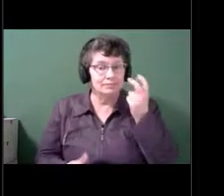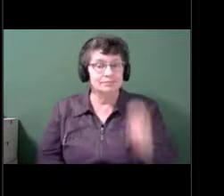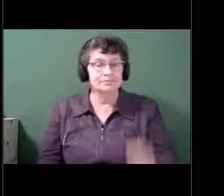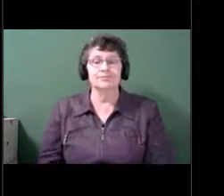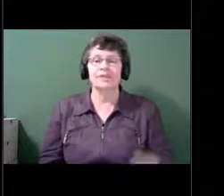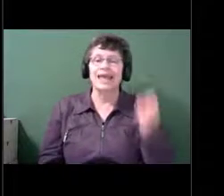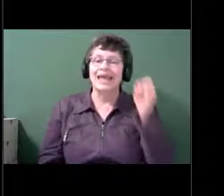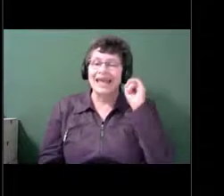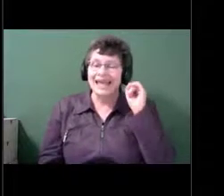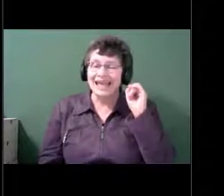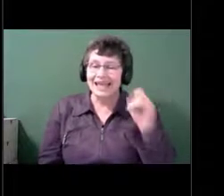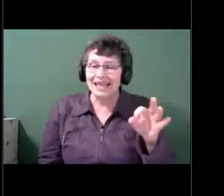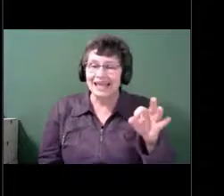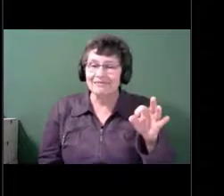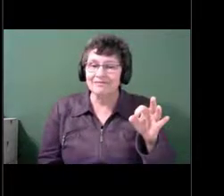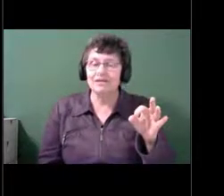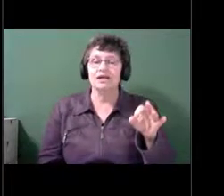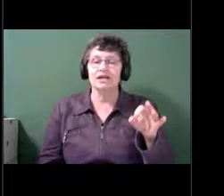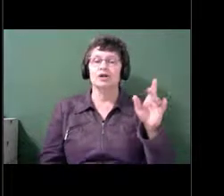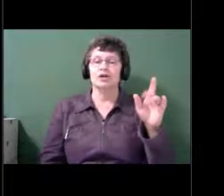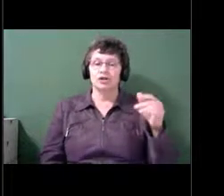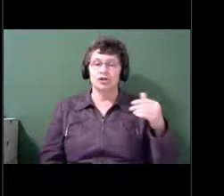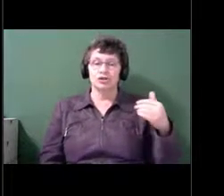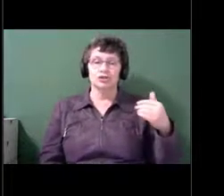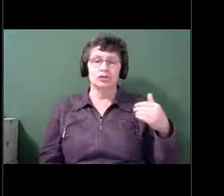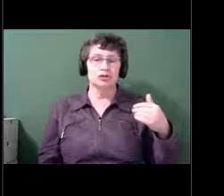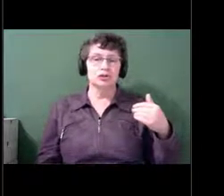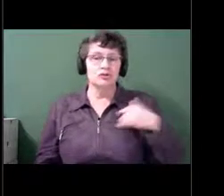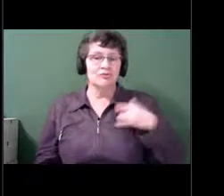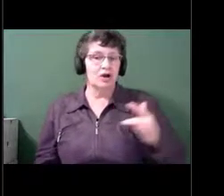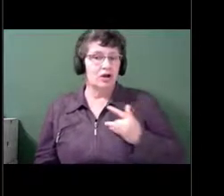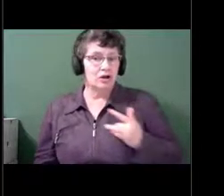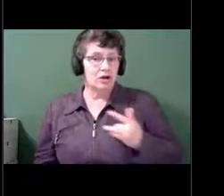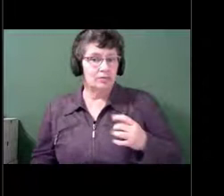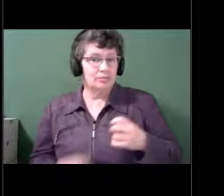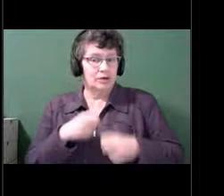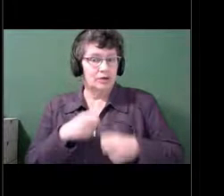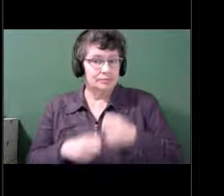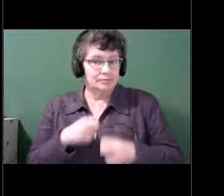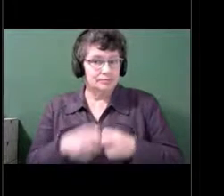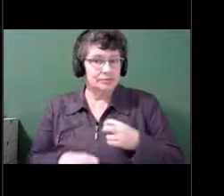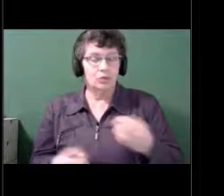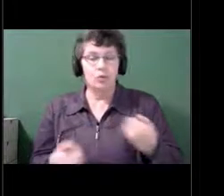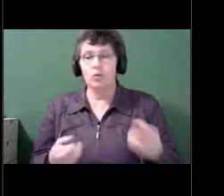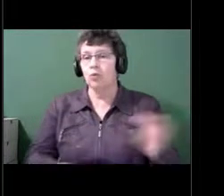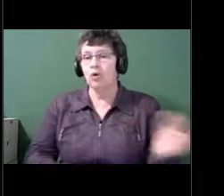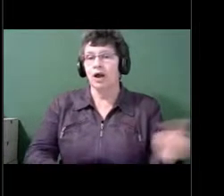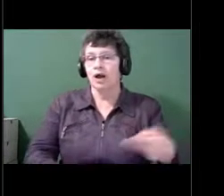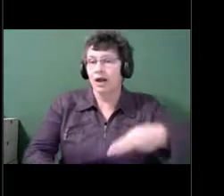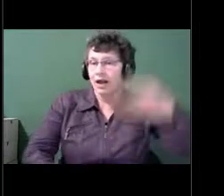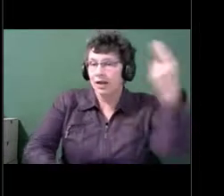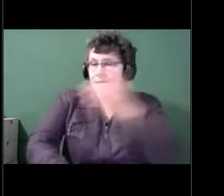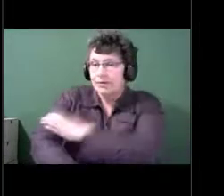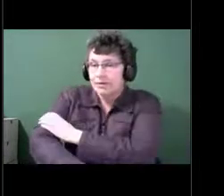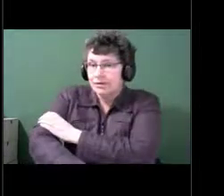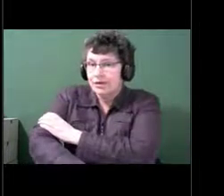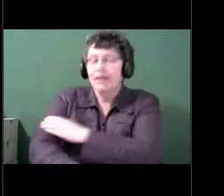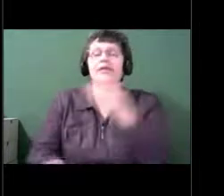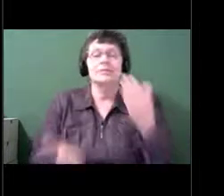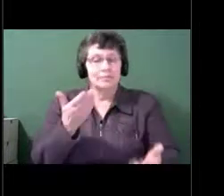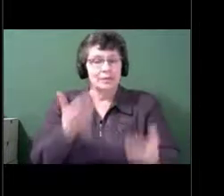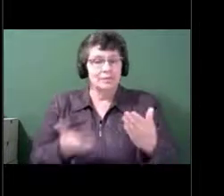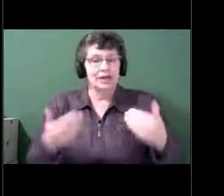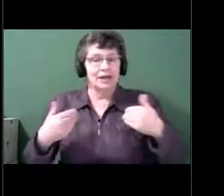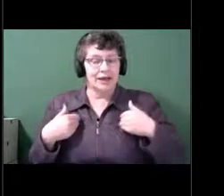or hypertension, you're also more likely to have these sensory problems. So there the health condition could be causing you to have